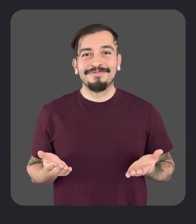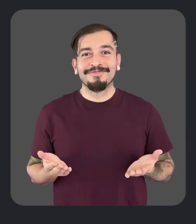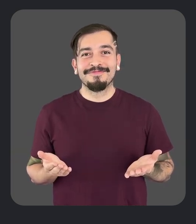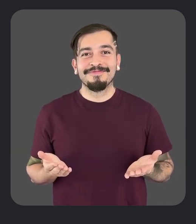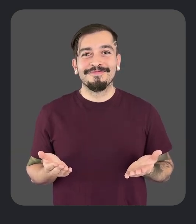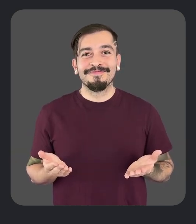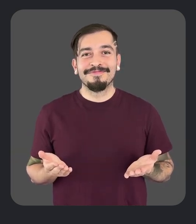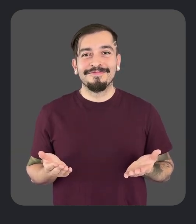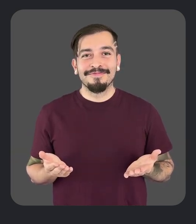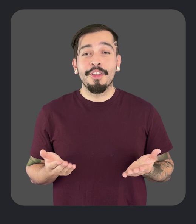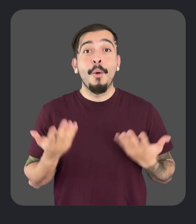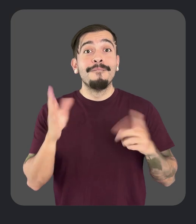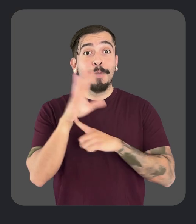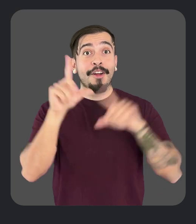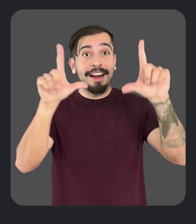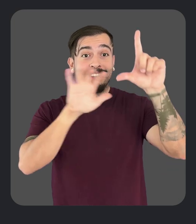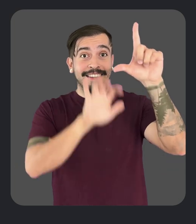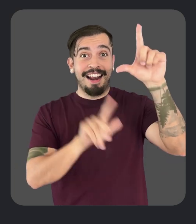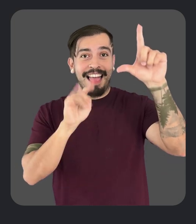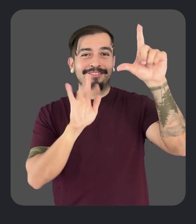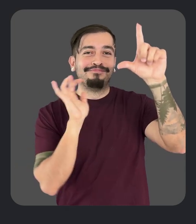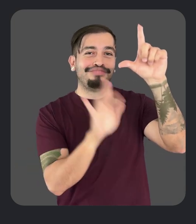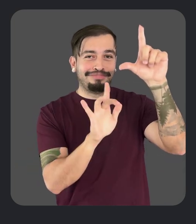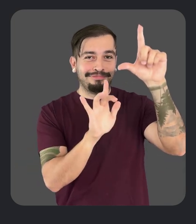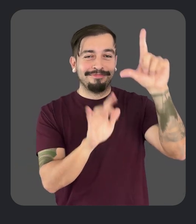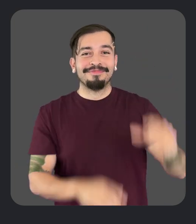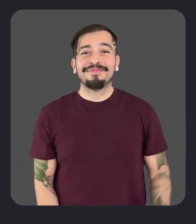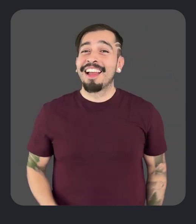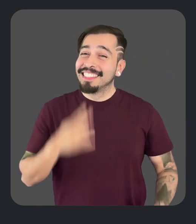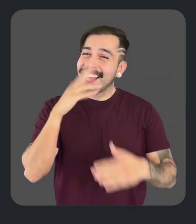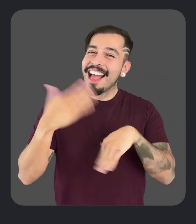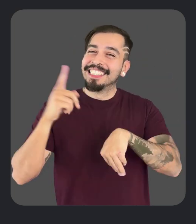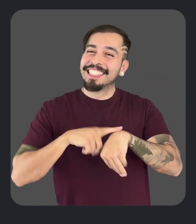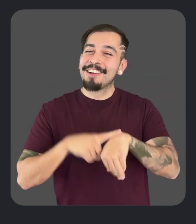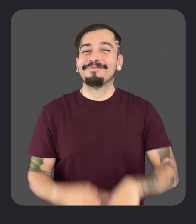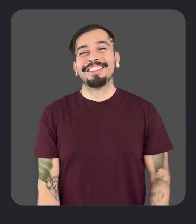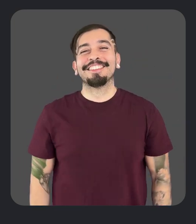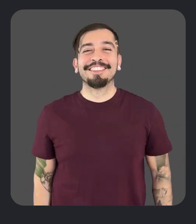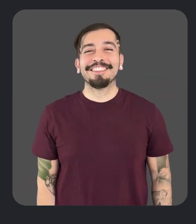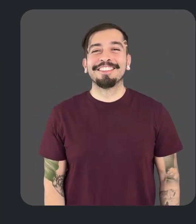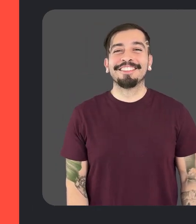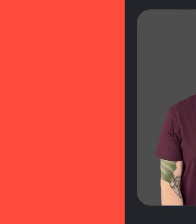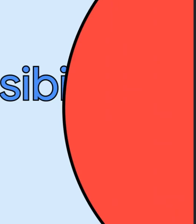a11y slash news, or by clicking the link in the description of this video. Until next time.